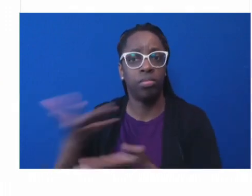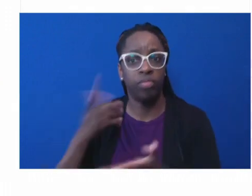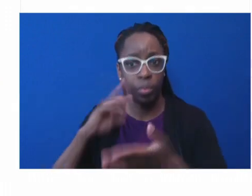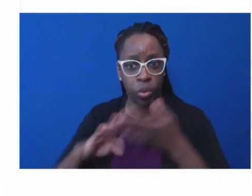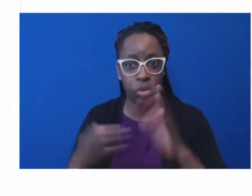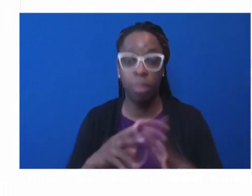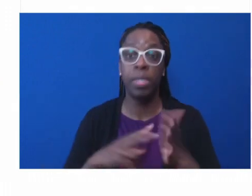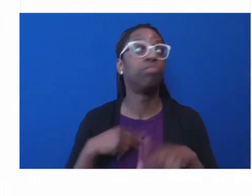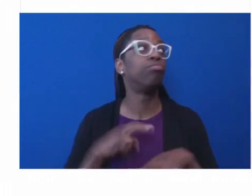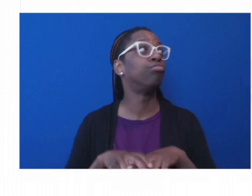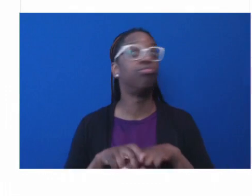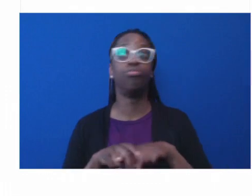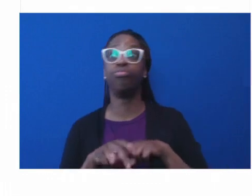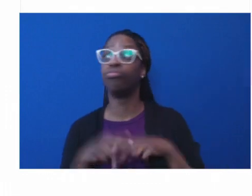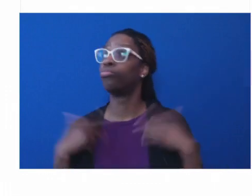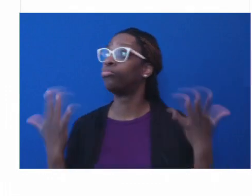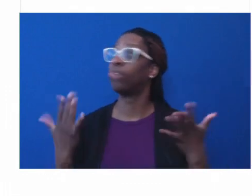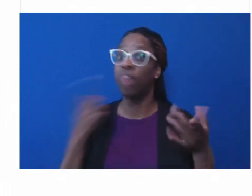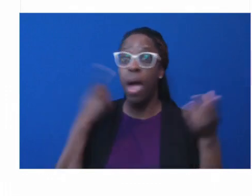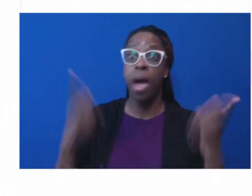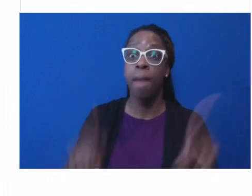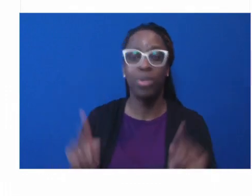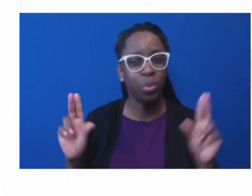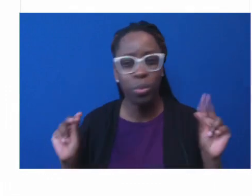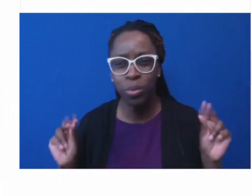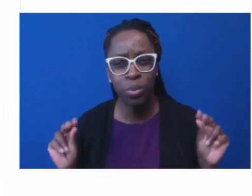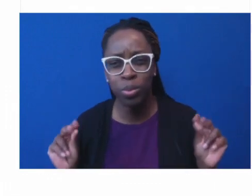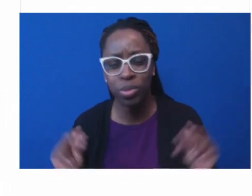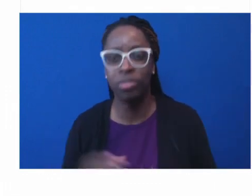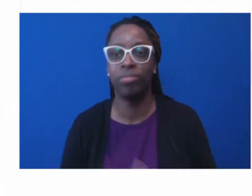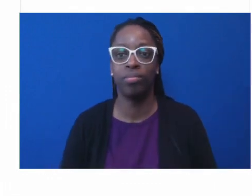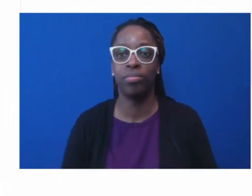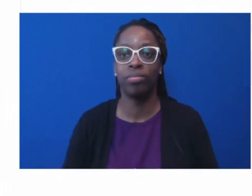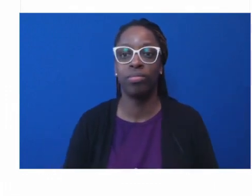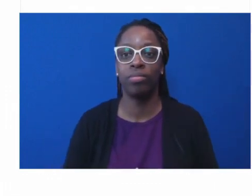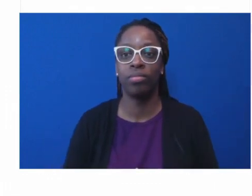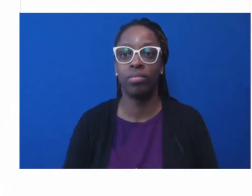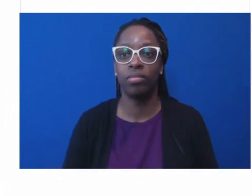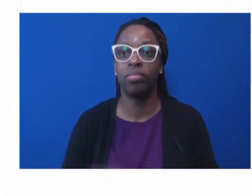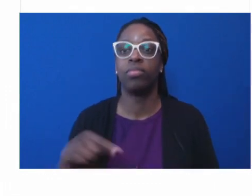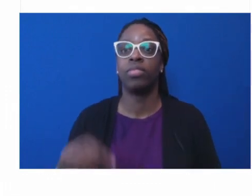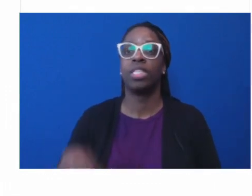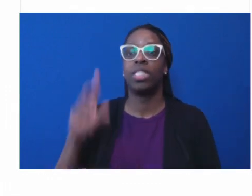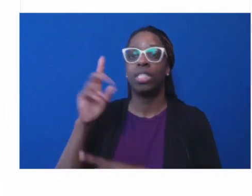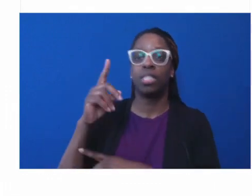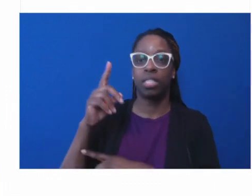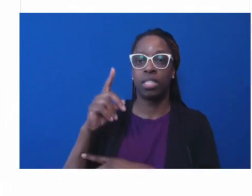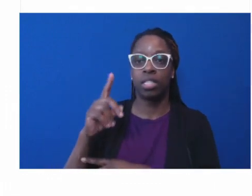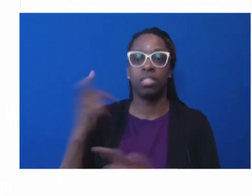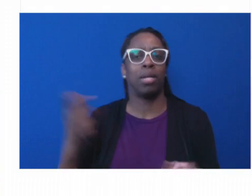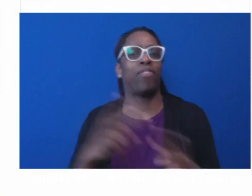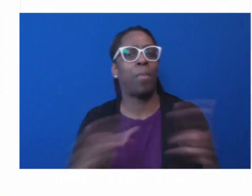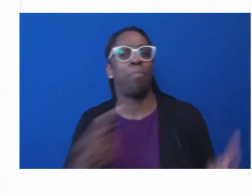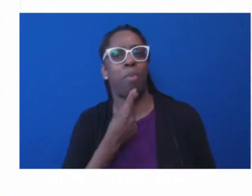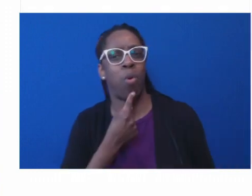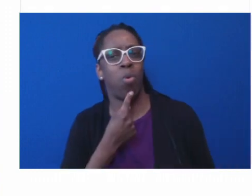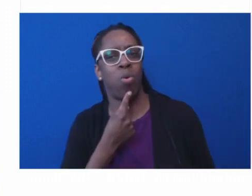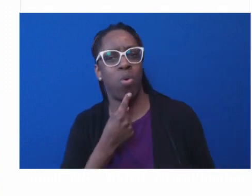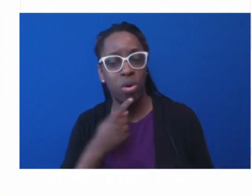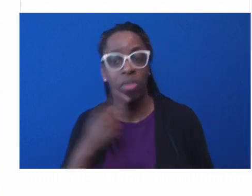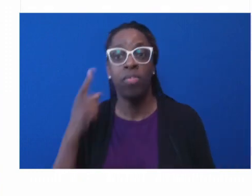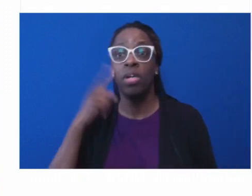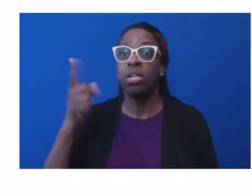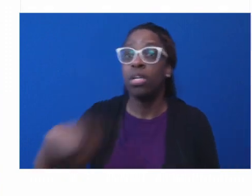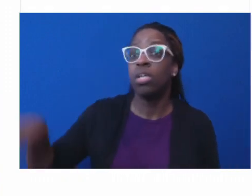we're not going to stop. We can't just say, okay, look, we can't trust them. We're going to keep pushing. We're going to get those small grants that